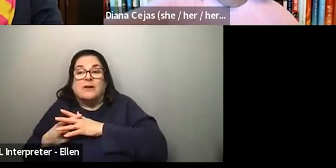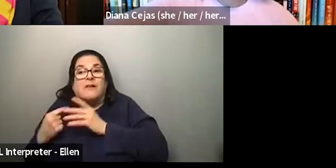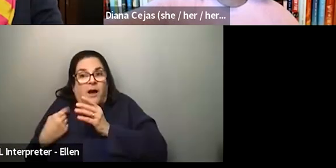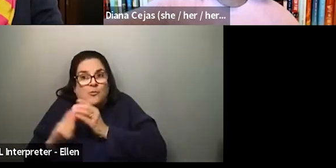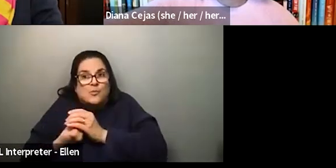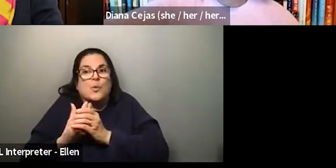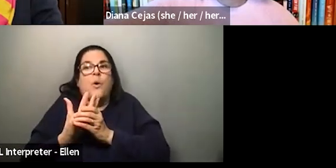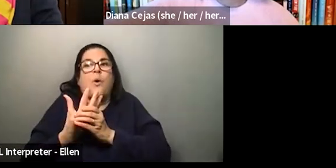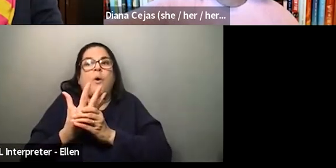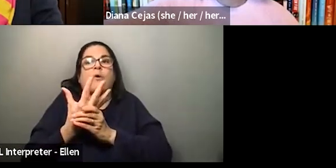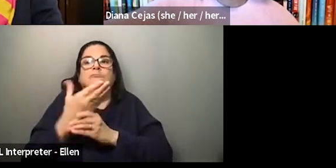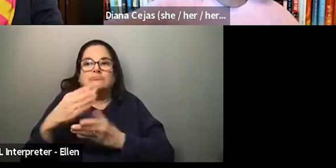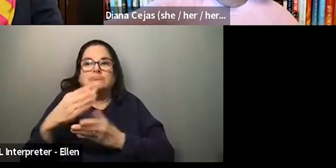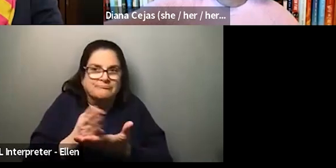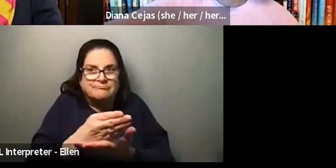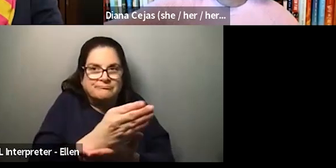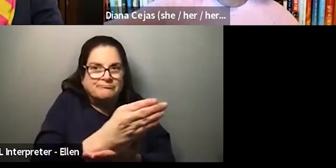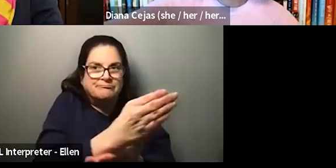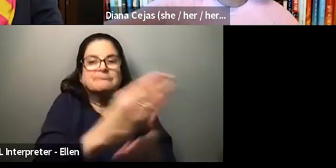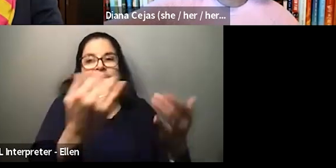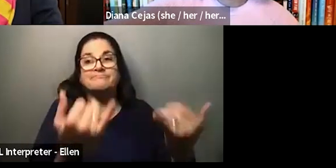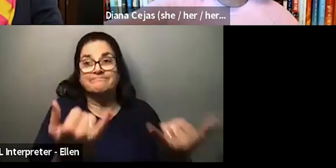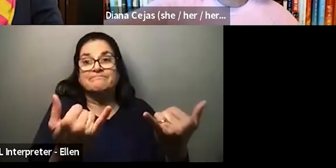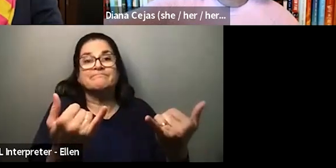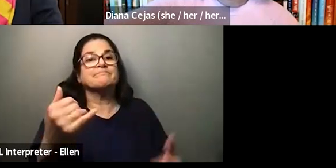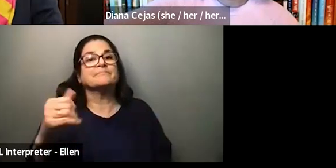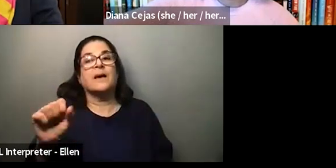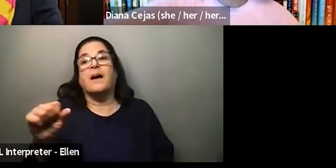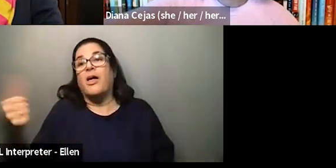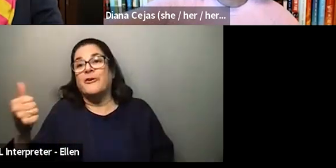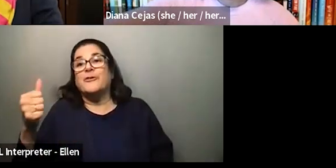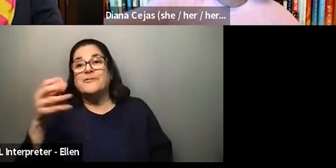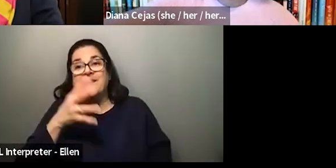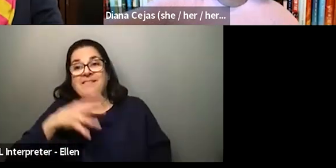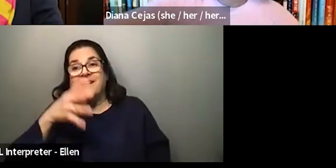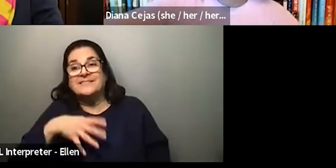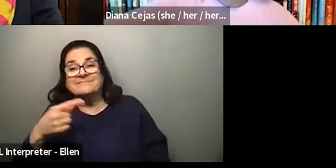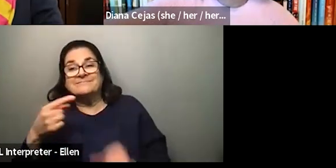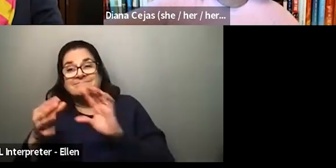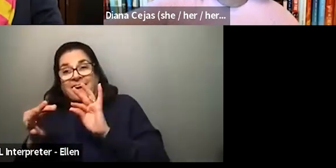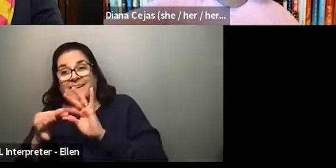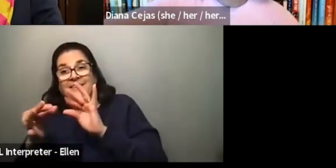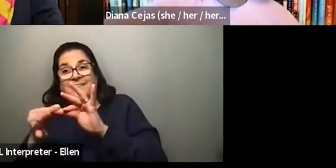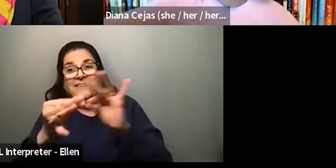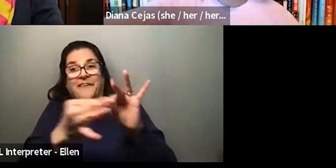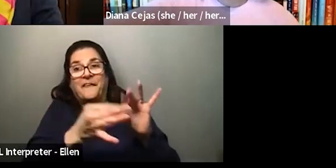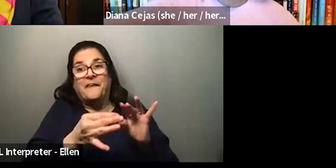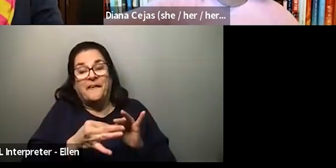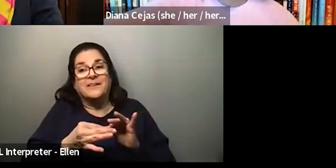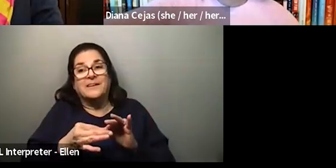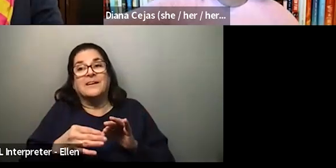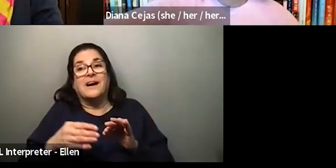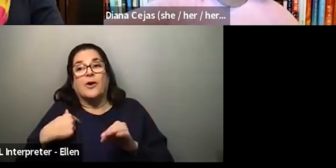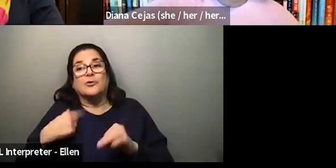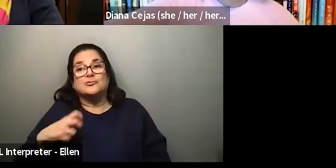That evolution that I think a lot of the ladies have mentioned, you know, here, that happens with time, and we're always at a different place, I think, with it. But